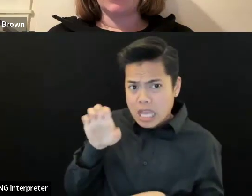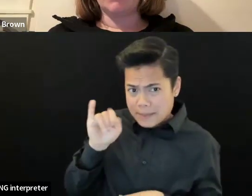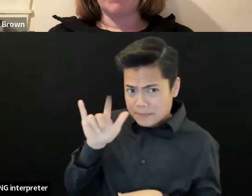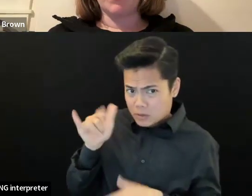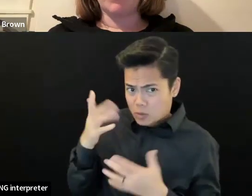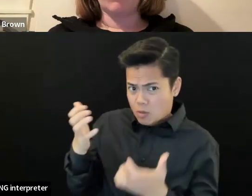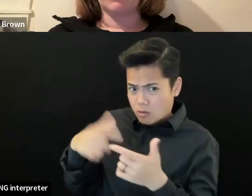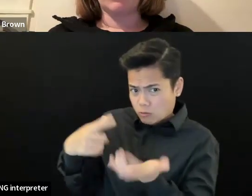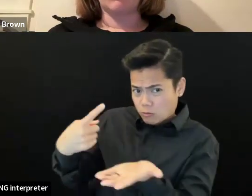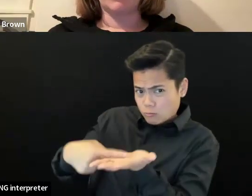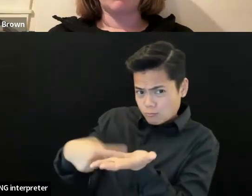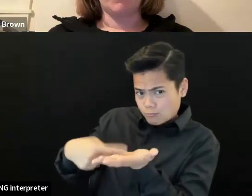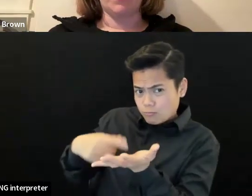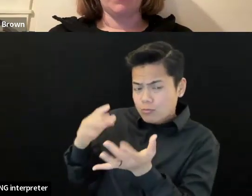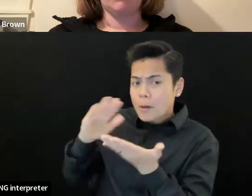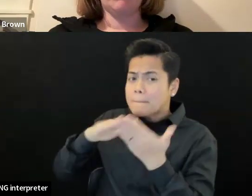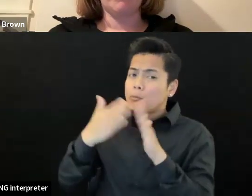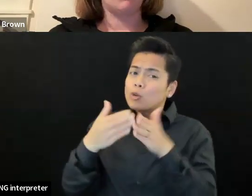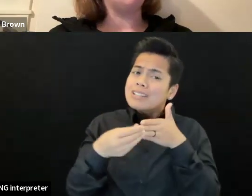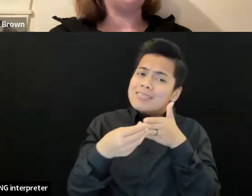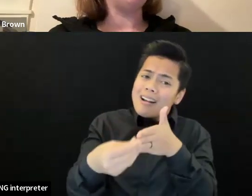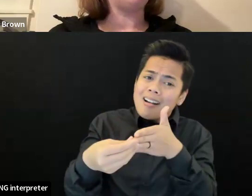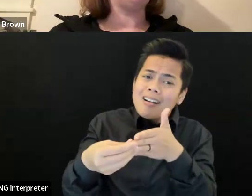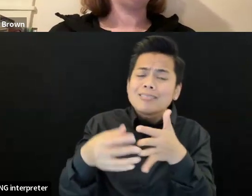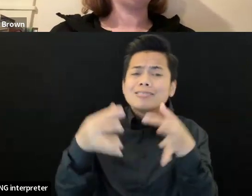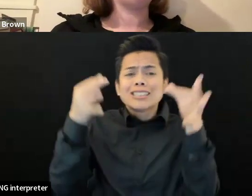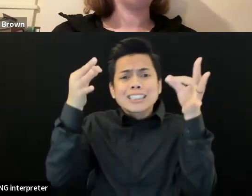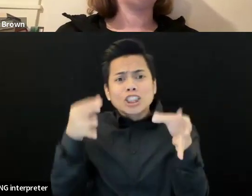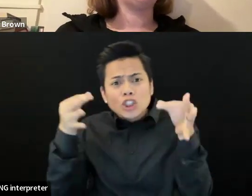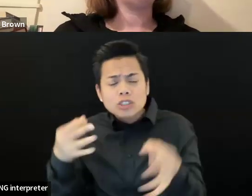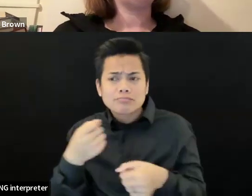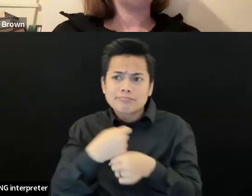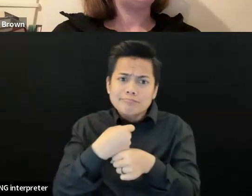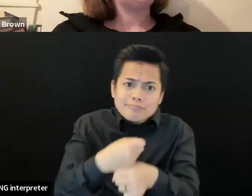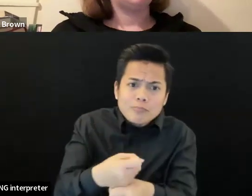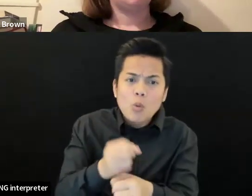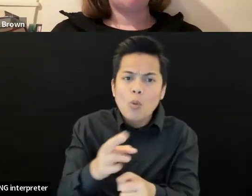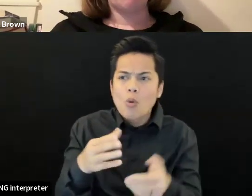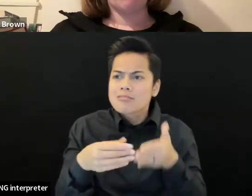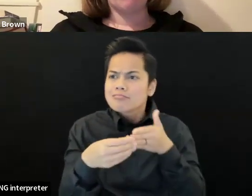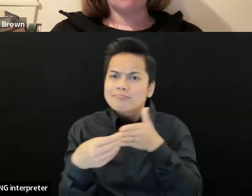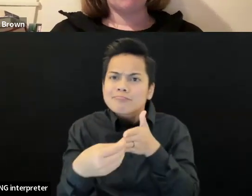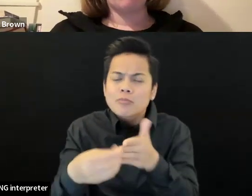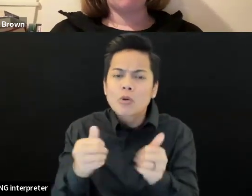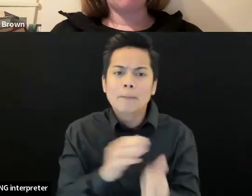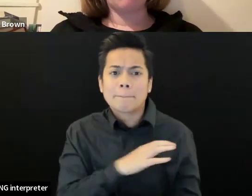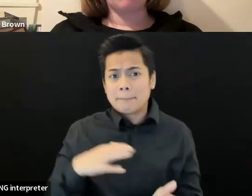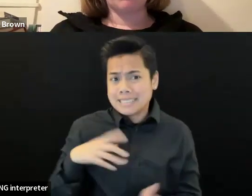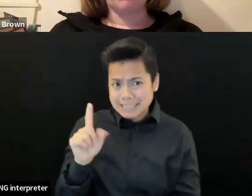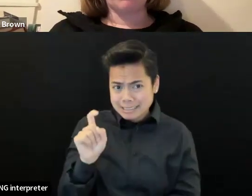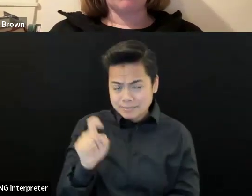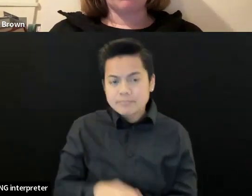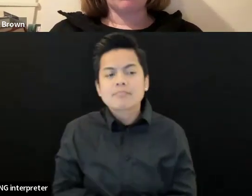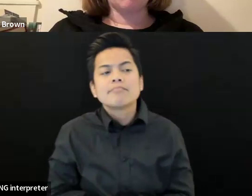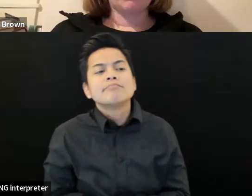led decision-making or steering committee? Maybe go a little bit more into the advisory council? Yeah. Um, I'd be happy to